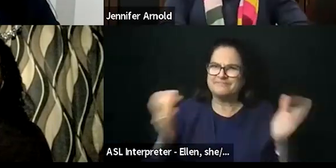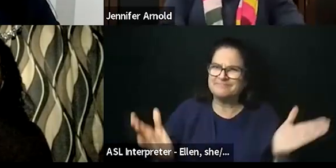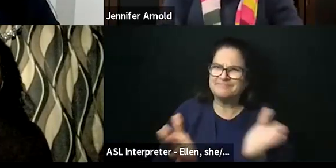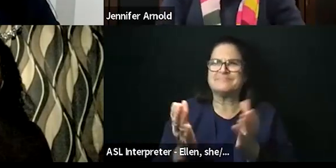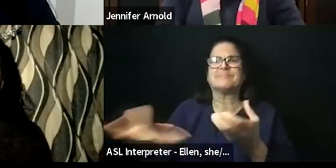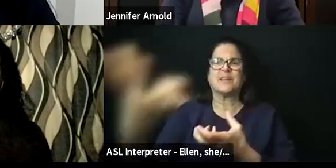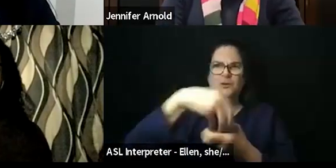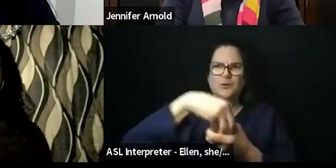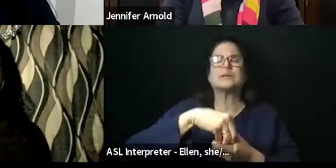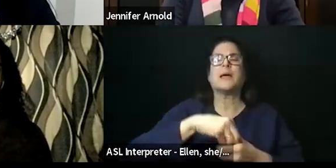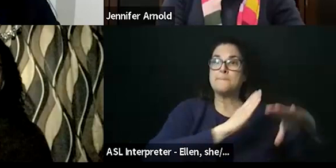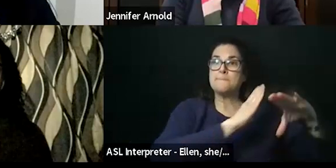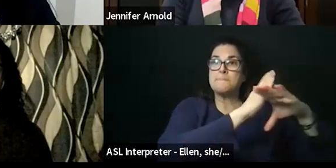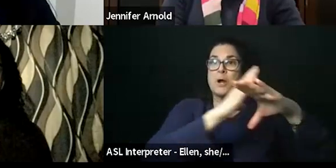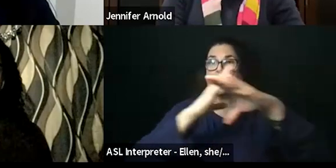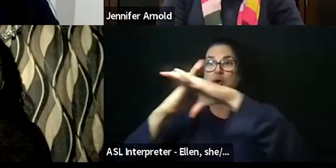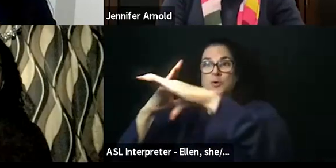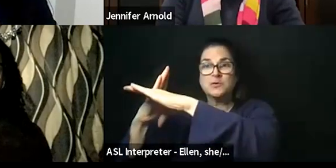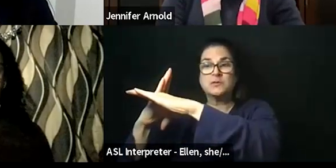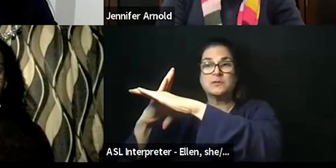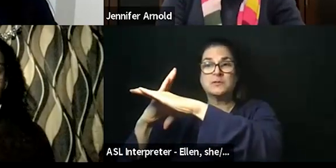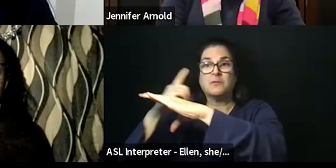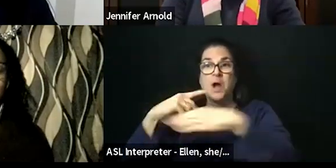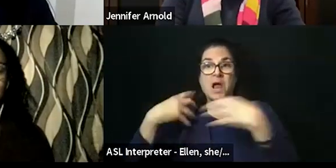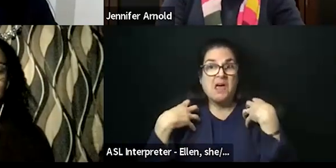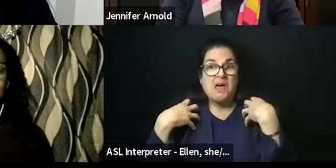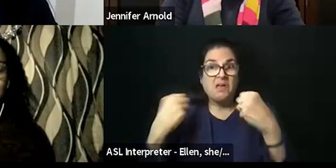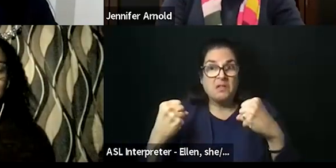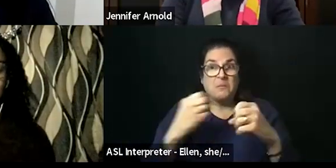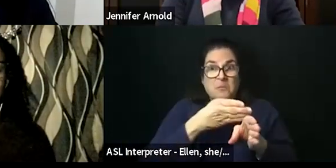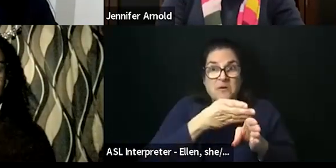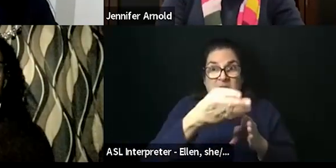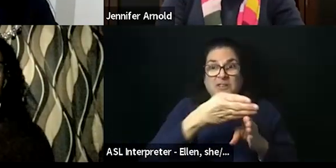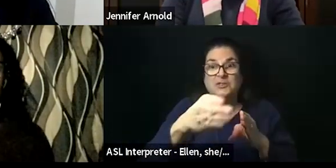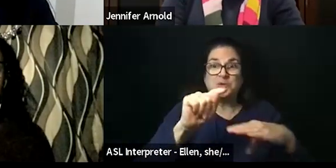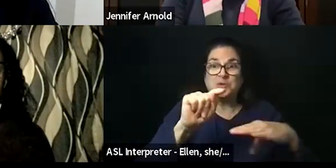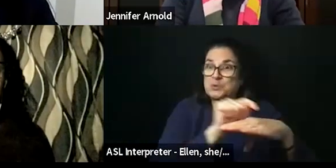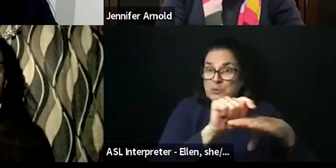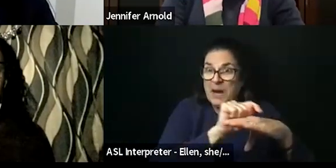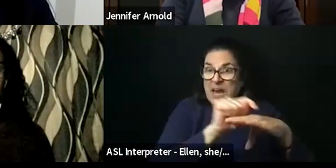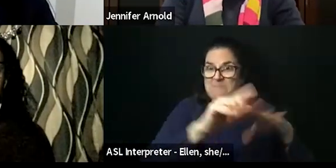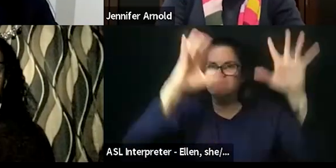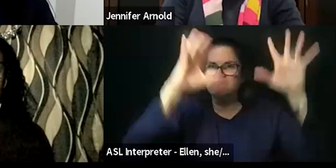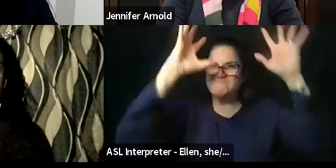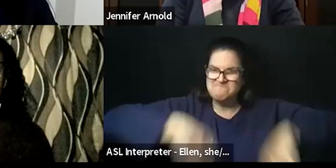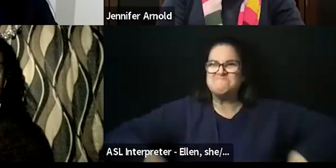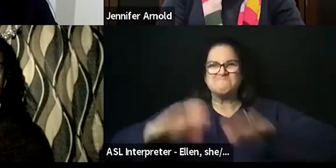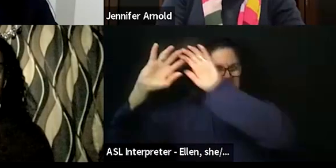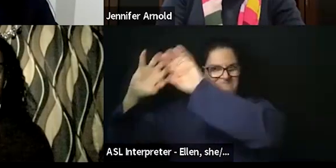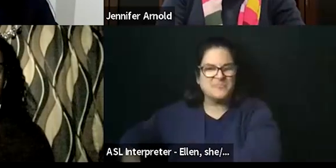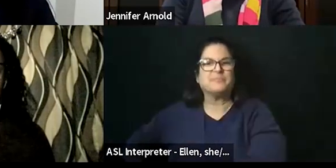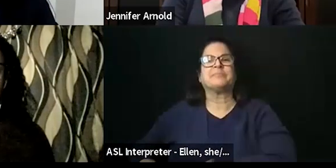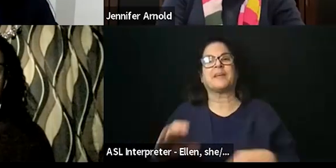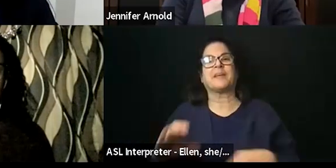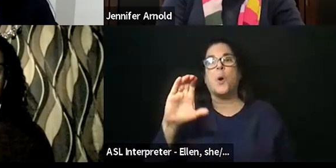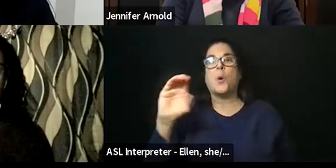down barriers within health professions training. This incredible group, including the co-chairs of our Women